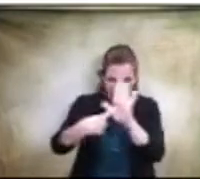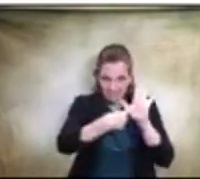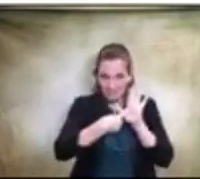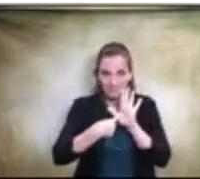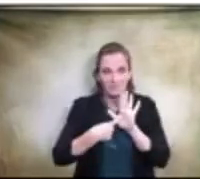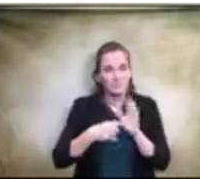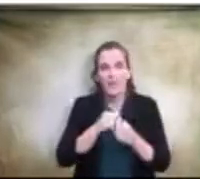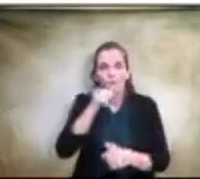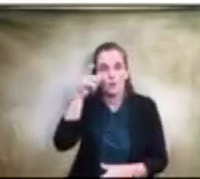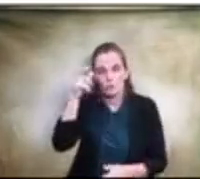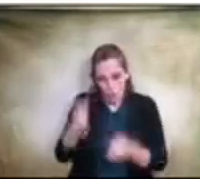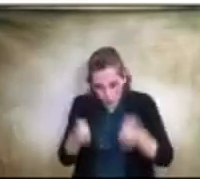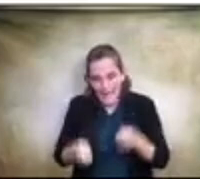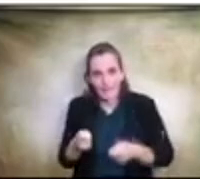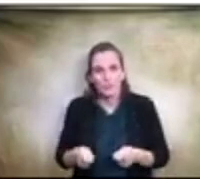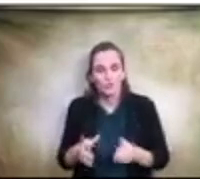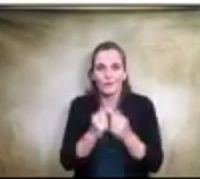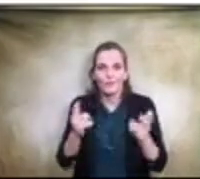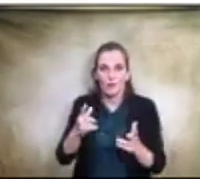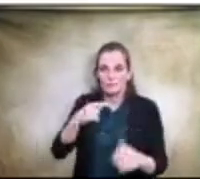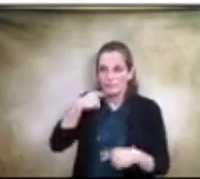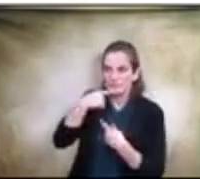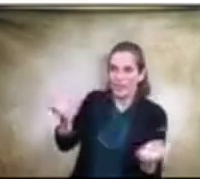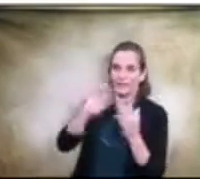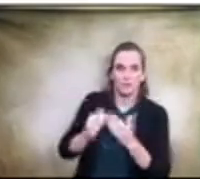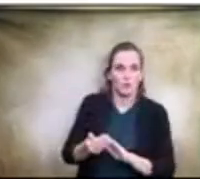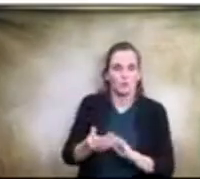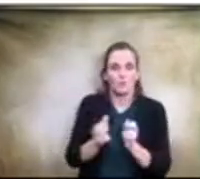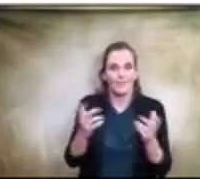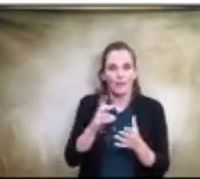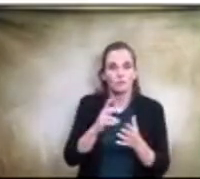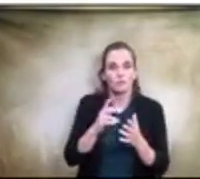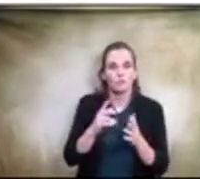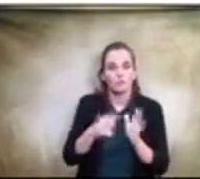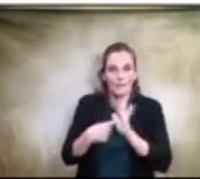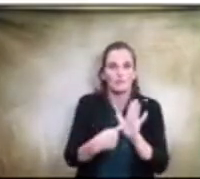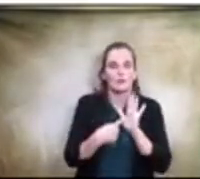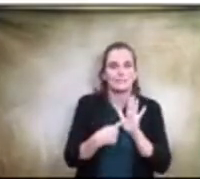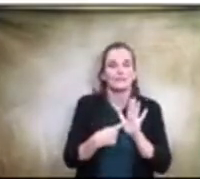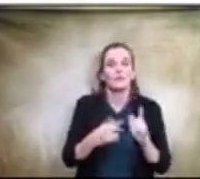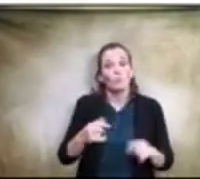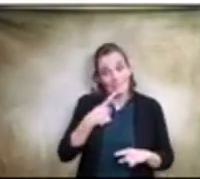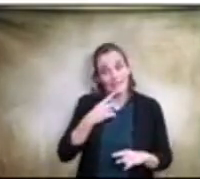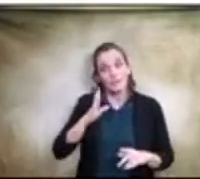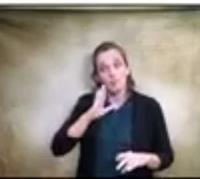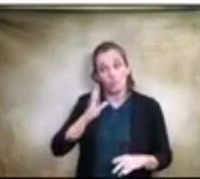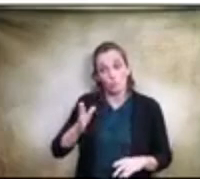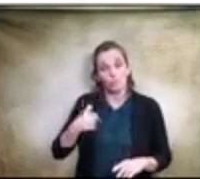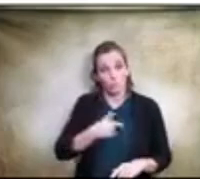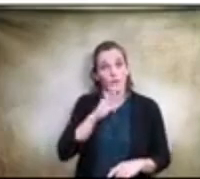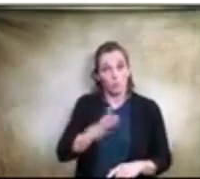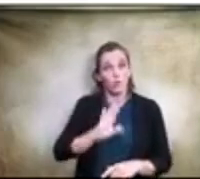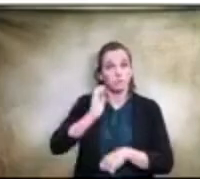sort of transparency. Um, we did say that we were going to have a bond committee and I feel like